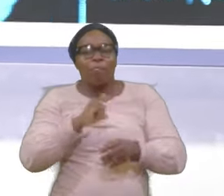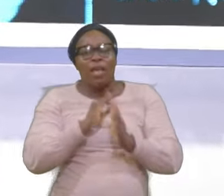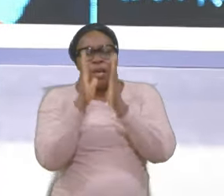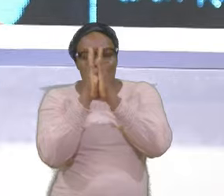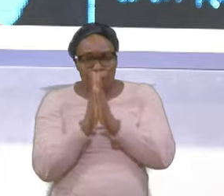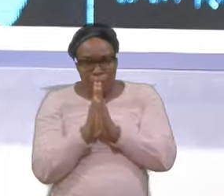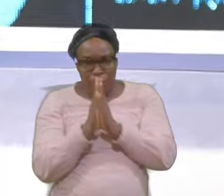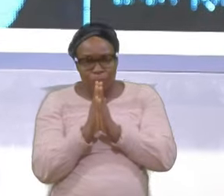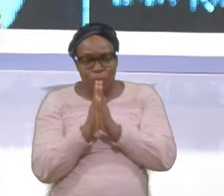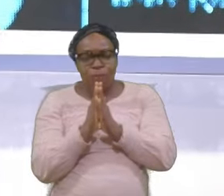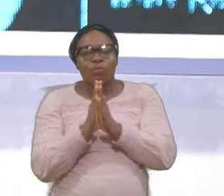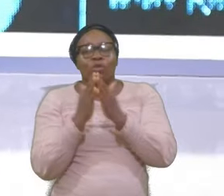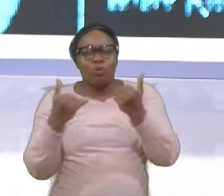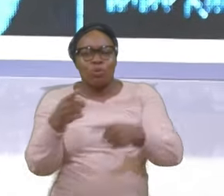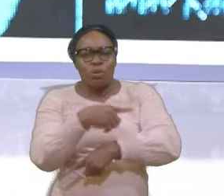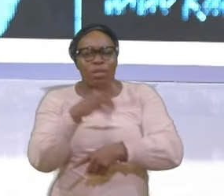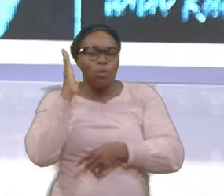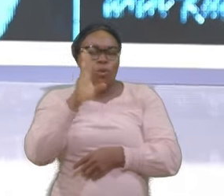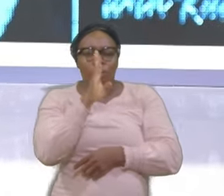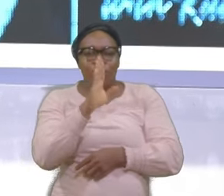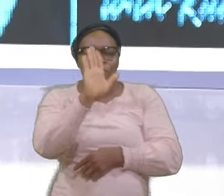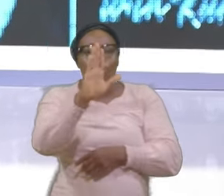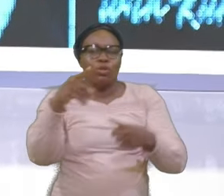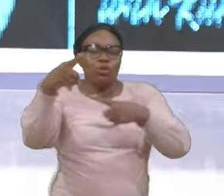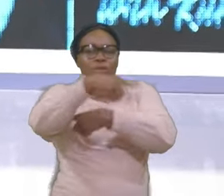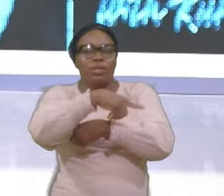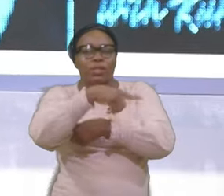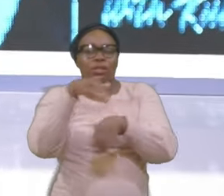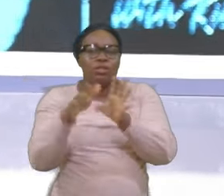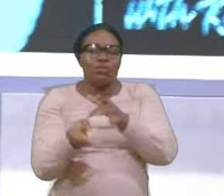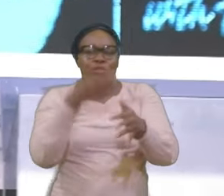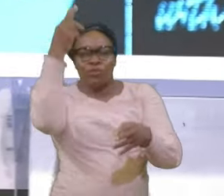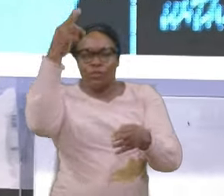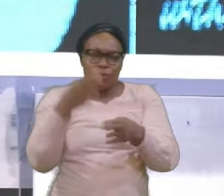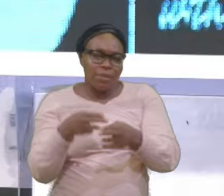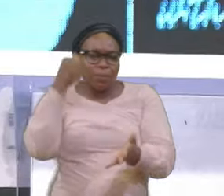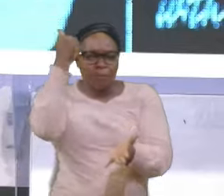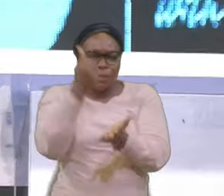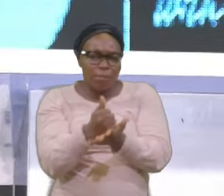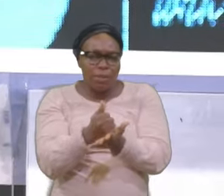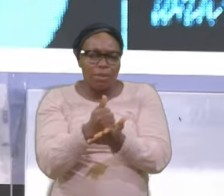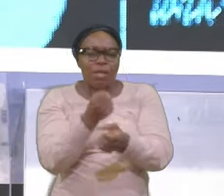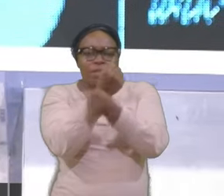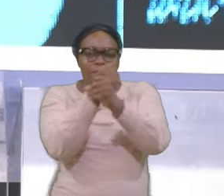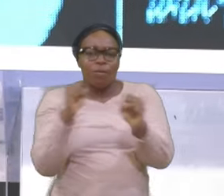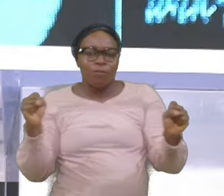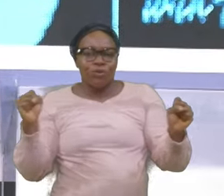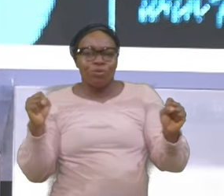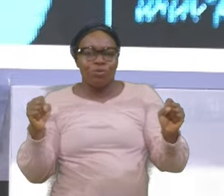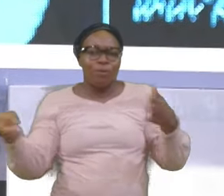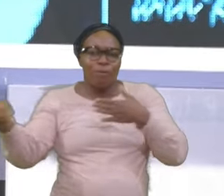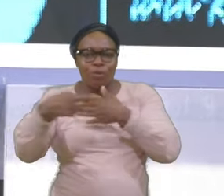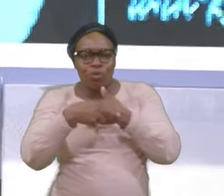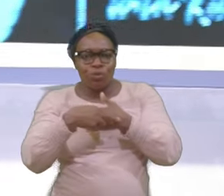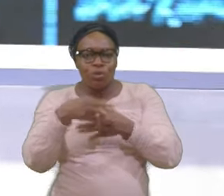day Salvation Restoration And all That Restlessness The